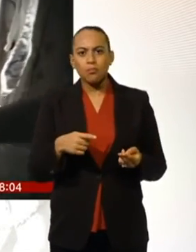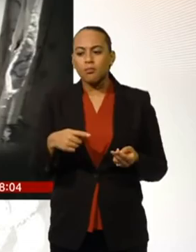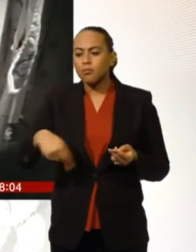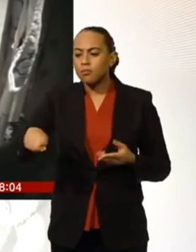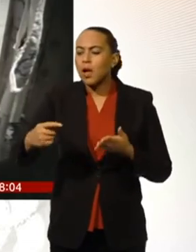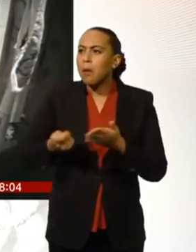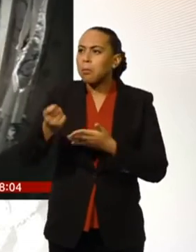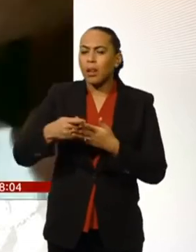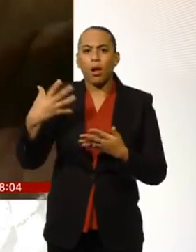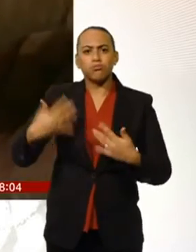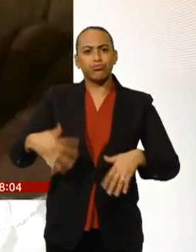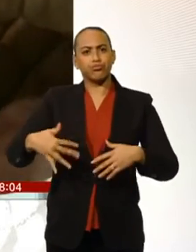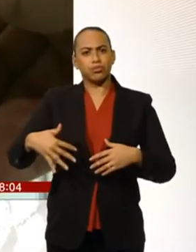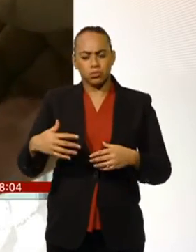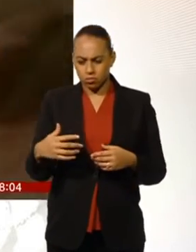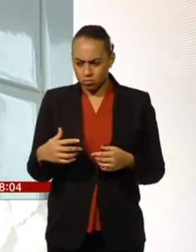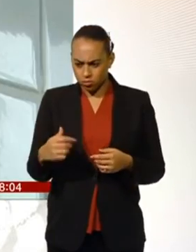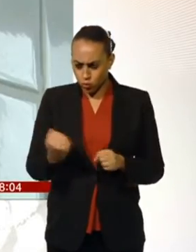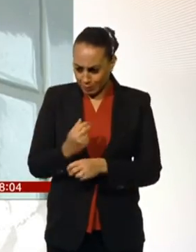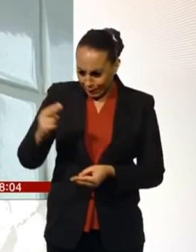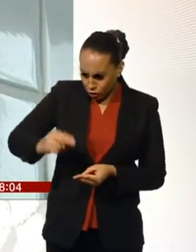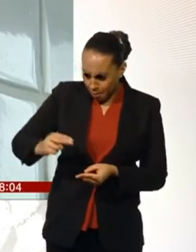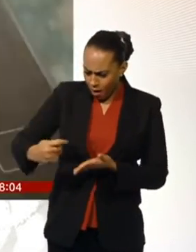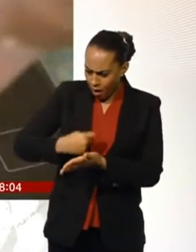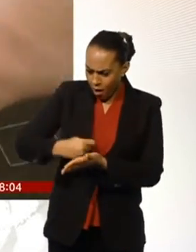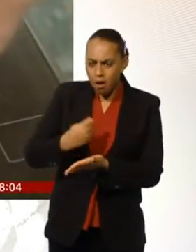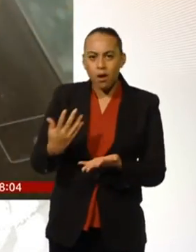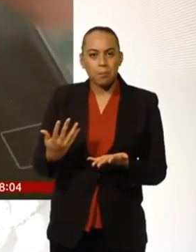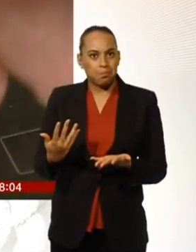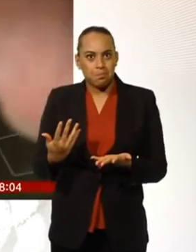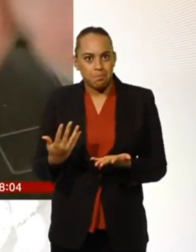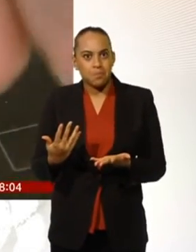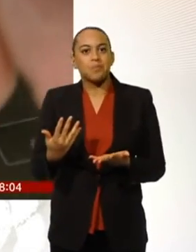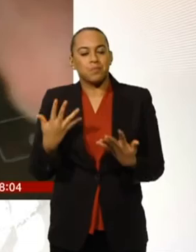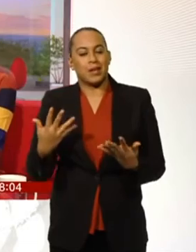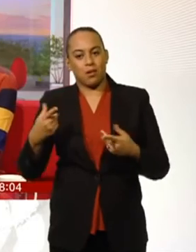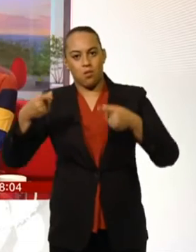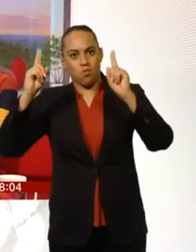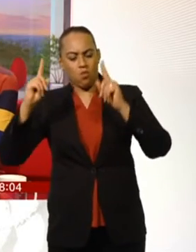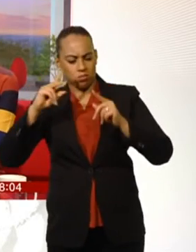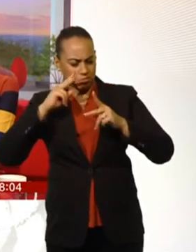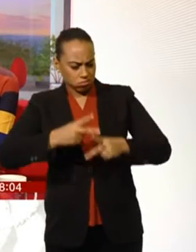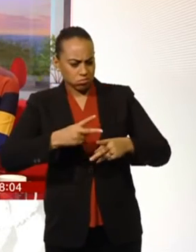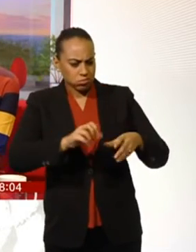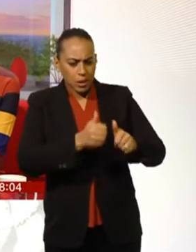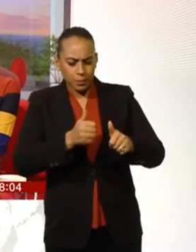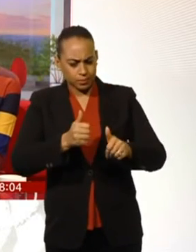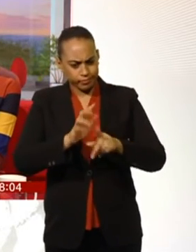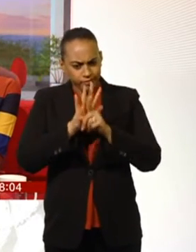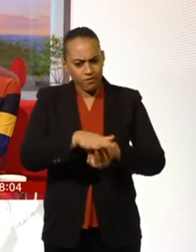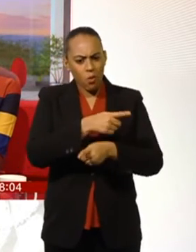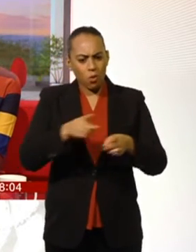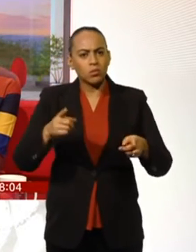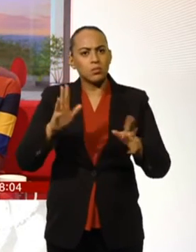falling fast enough, putting the big energy supplies under renewed pressure to cut prices. And we'll be speaking to the group which